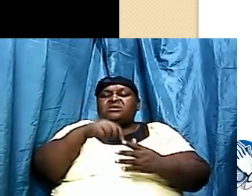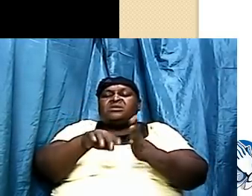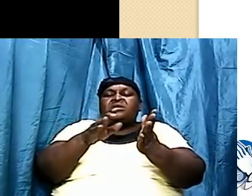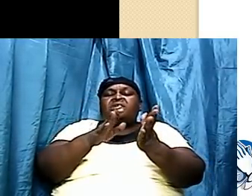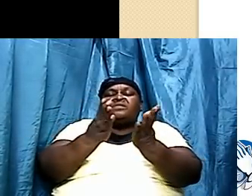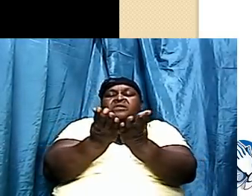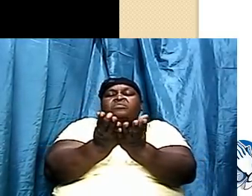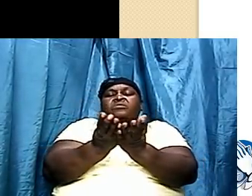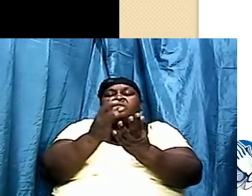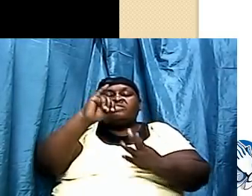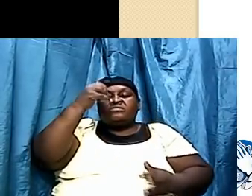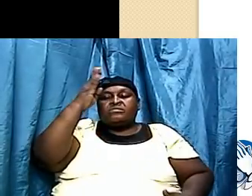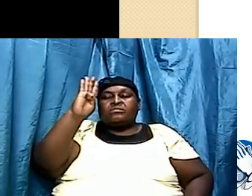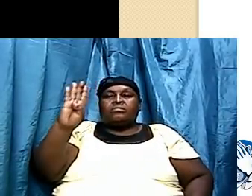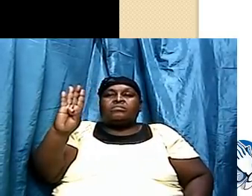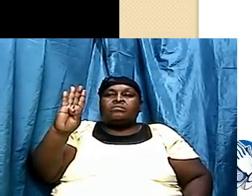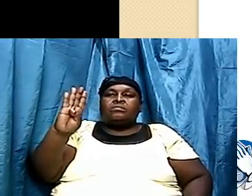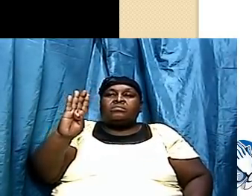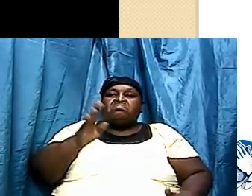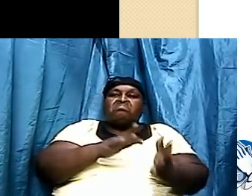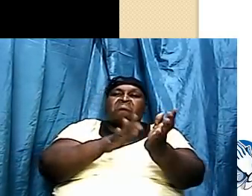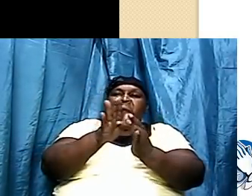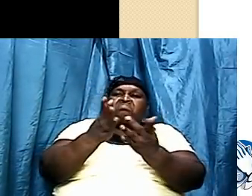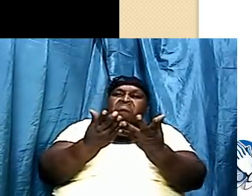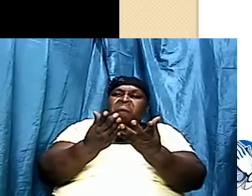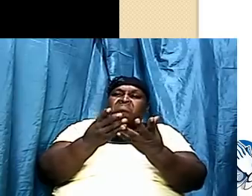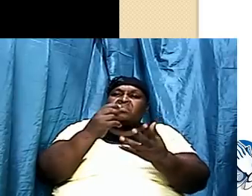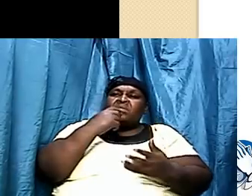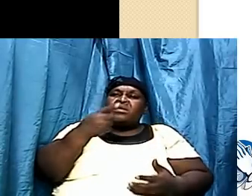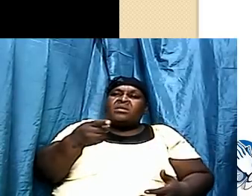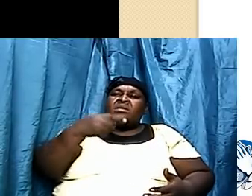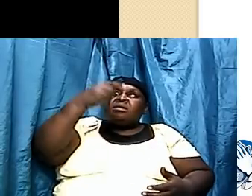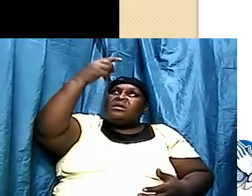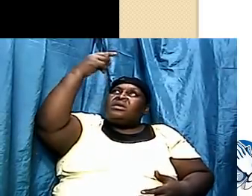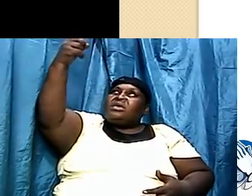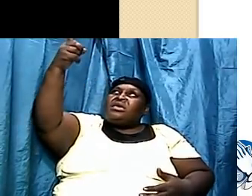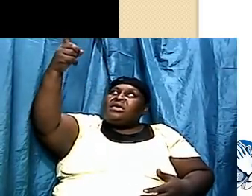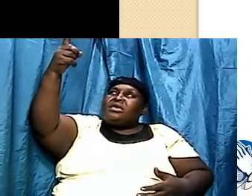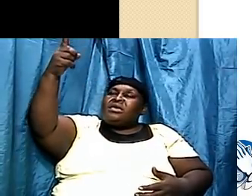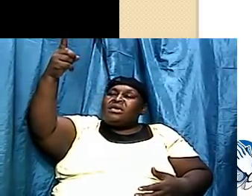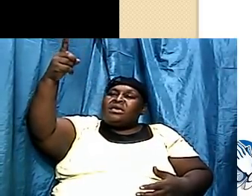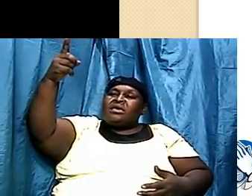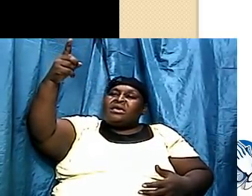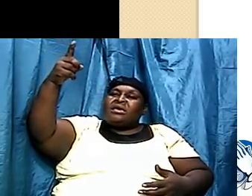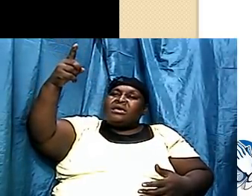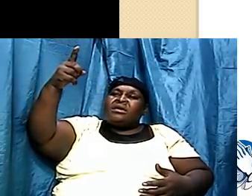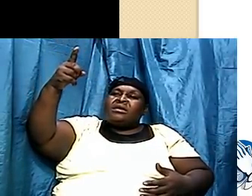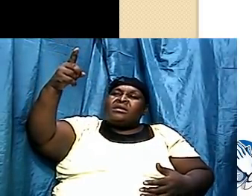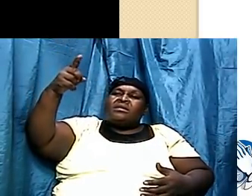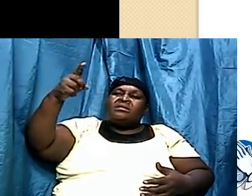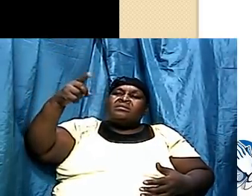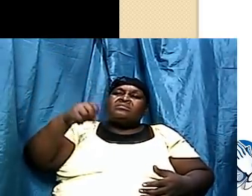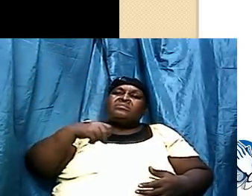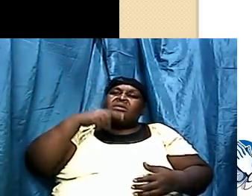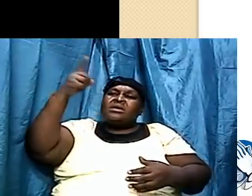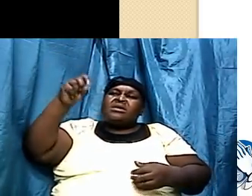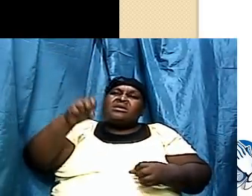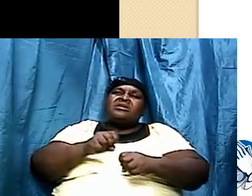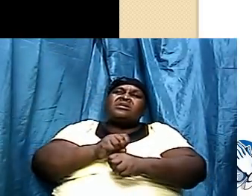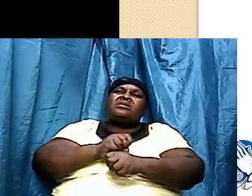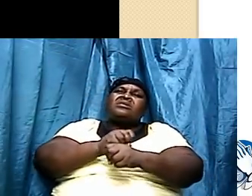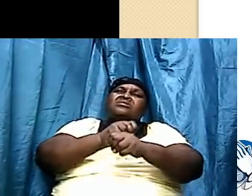The Bible said he, talking about God, and this is Job 26 verse 7, he